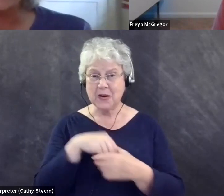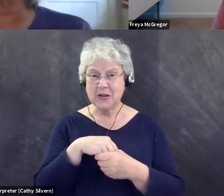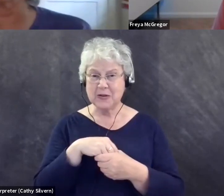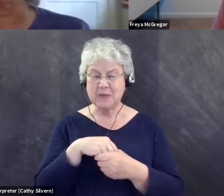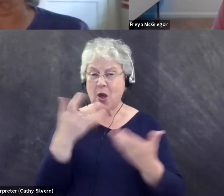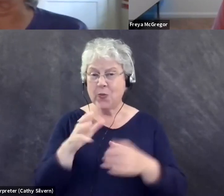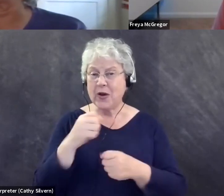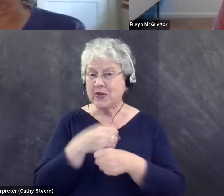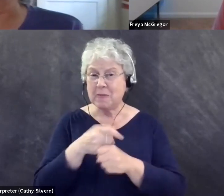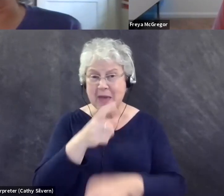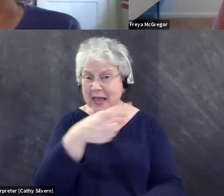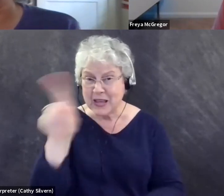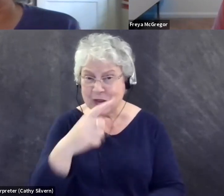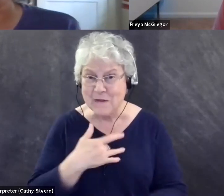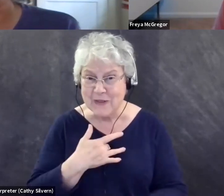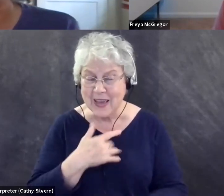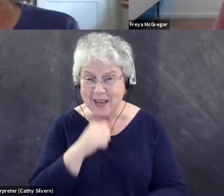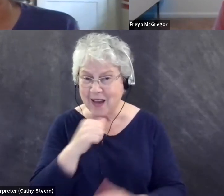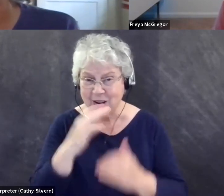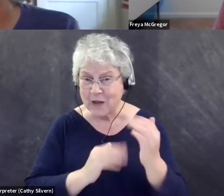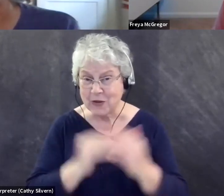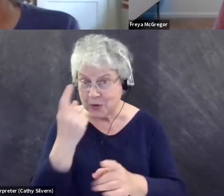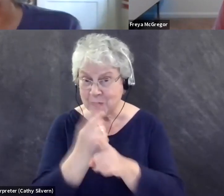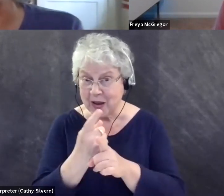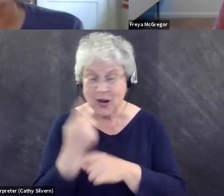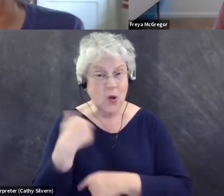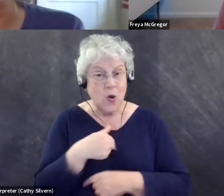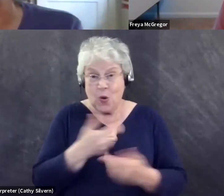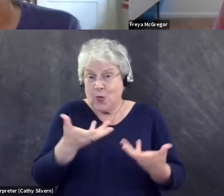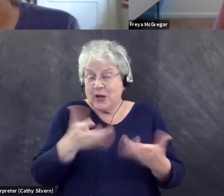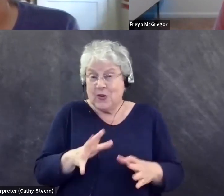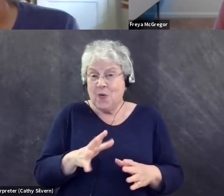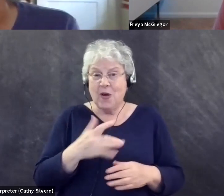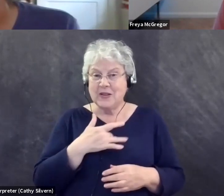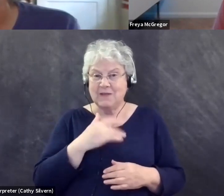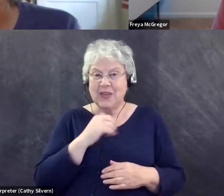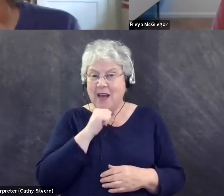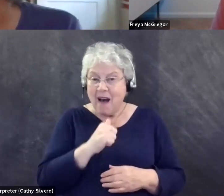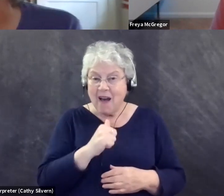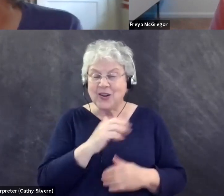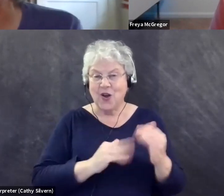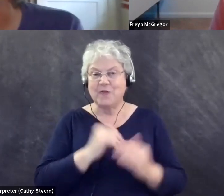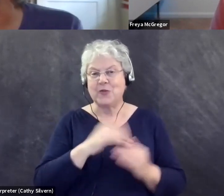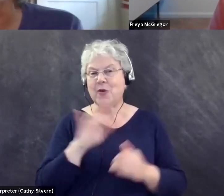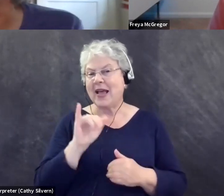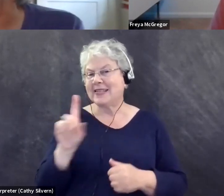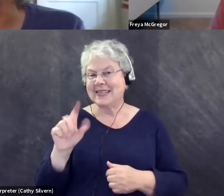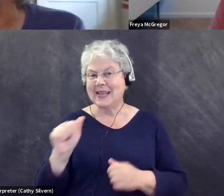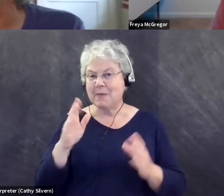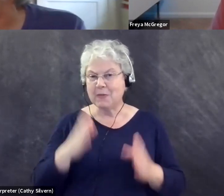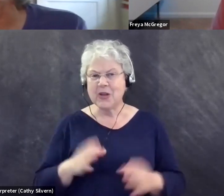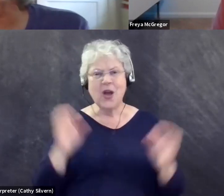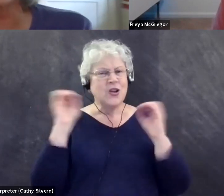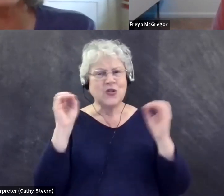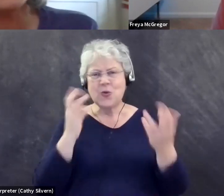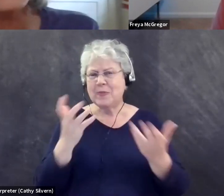we don't want to feel uncomfortable. Right. As a disabled person there, nobody wants to feel uncomfortable.